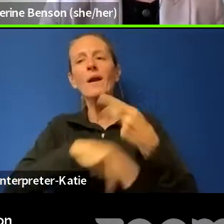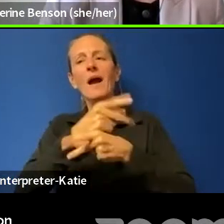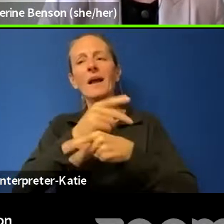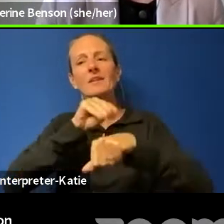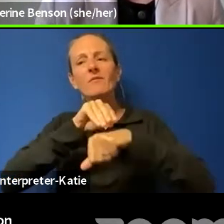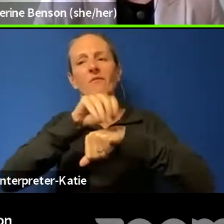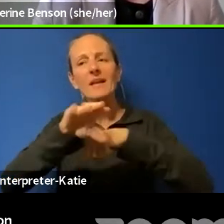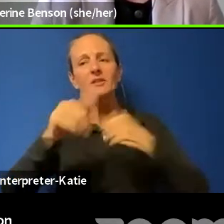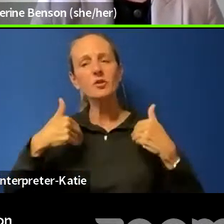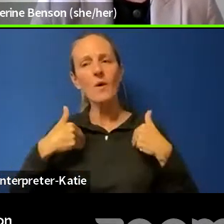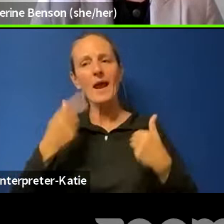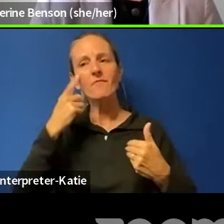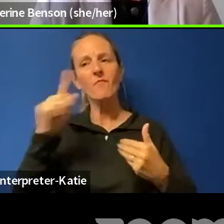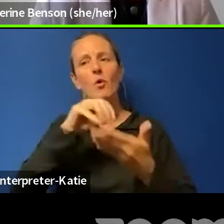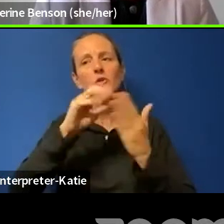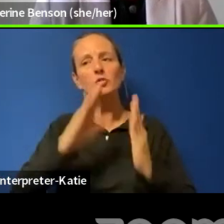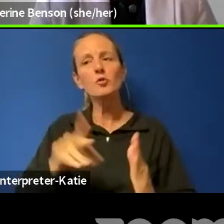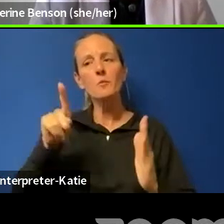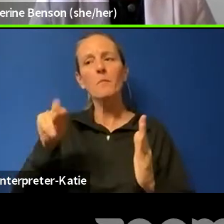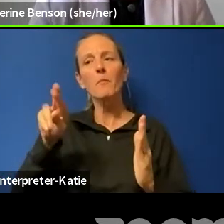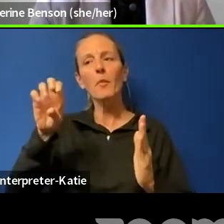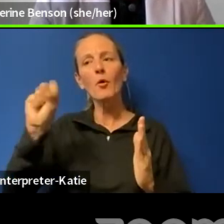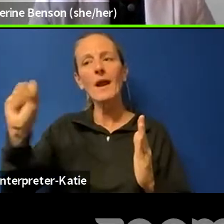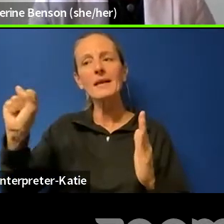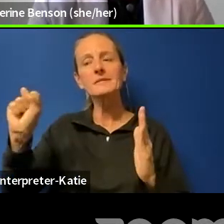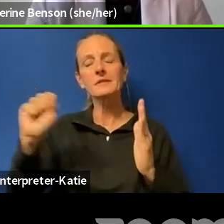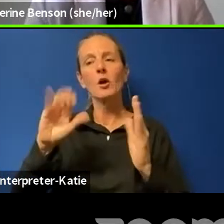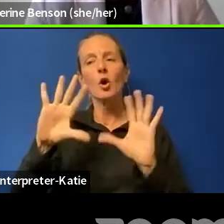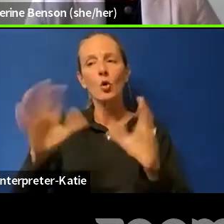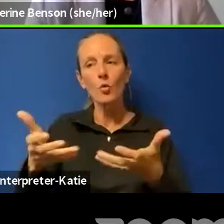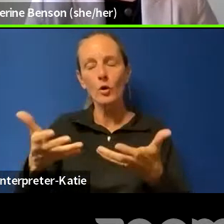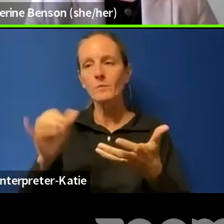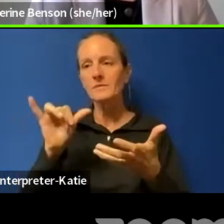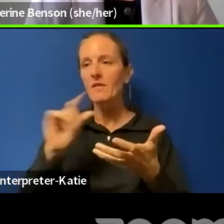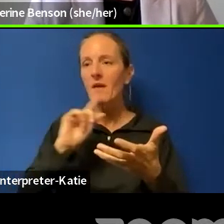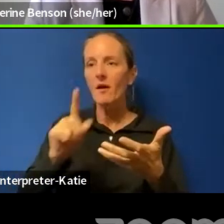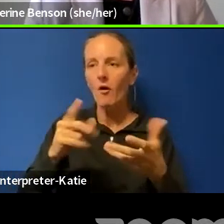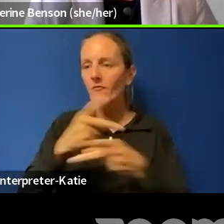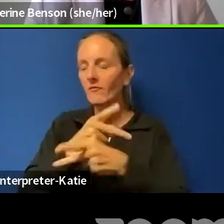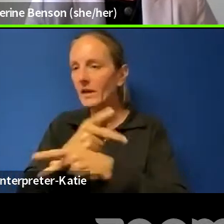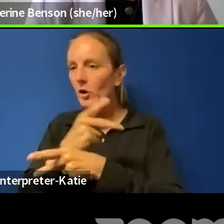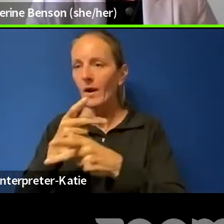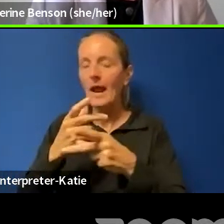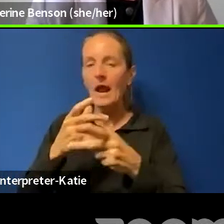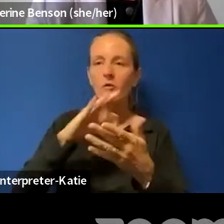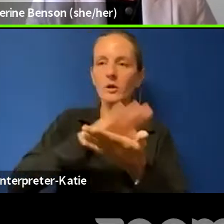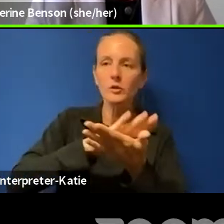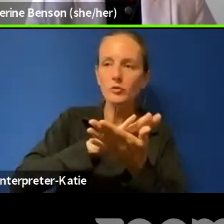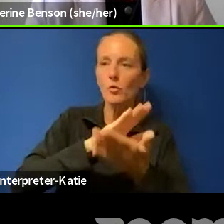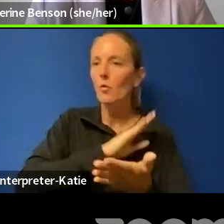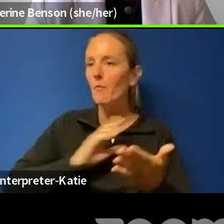other student press groups who are navigating their relationship with their respective school board or school administrator?